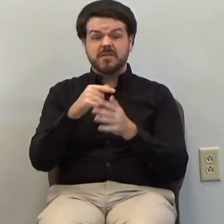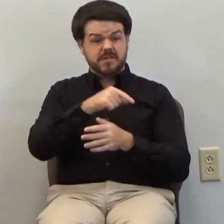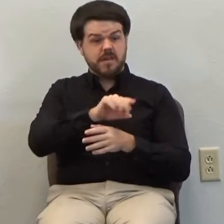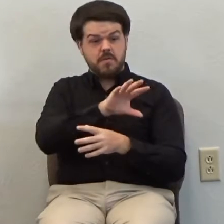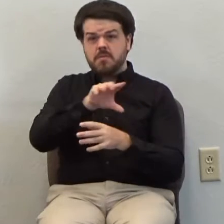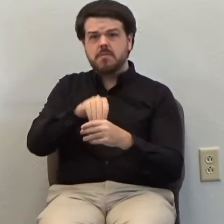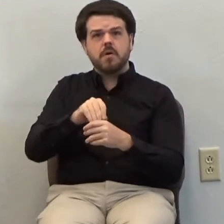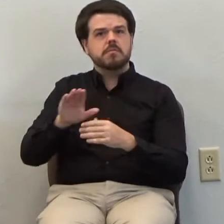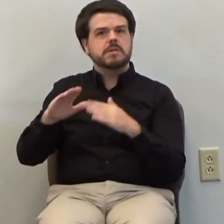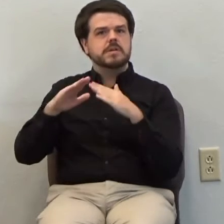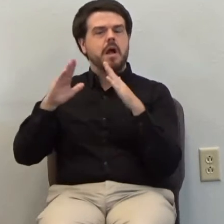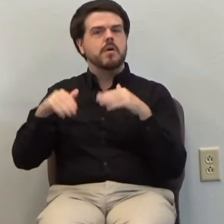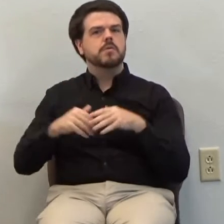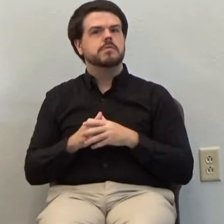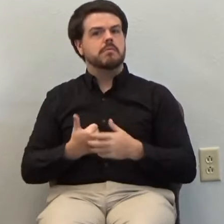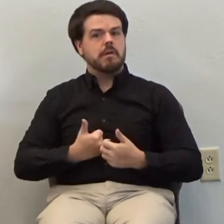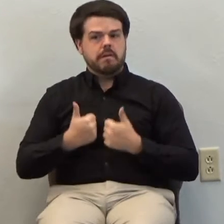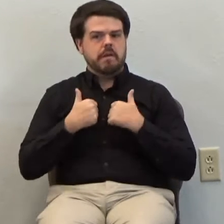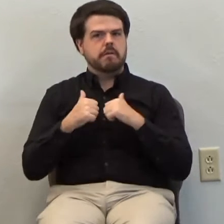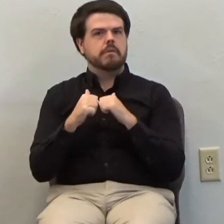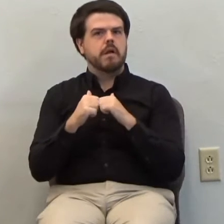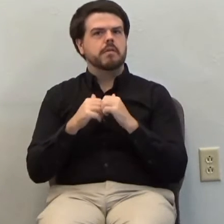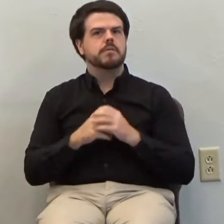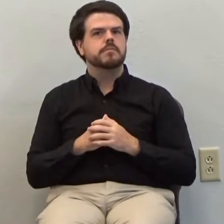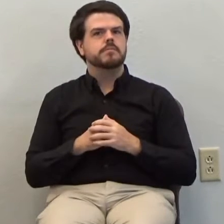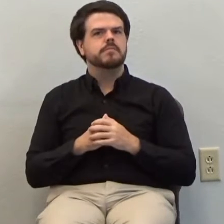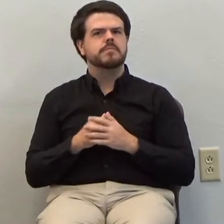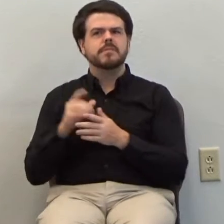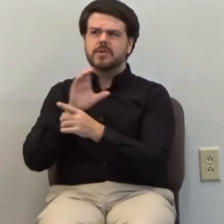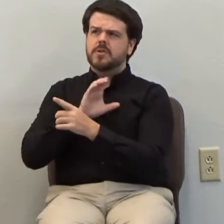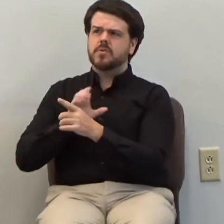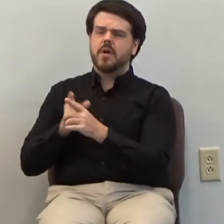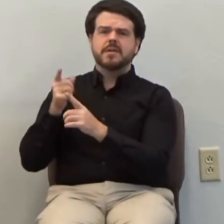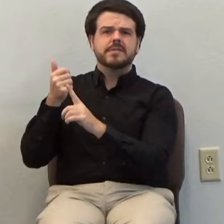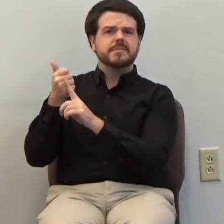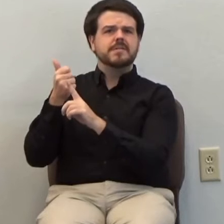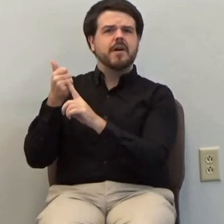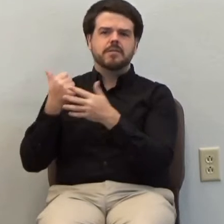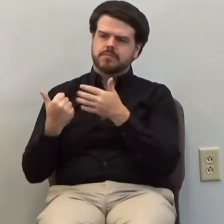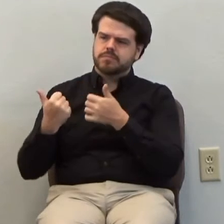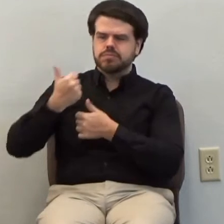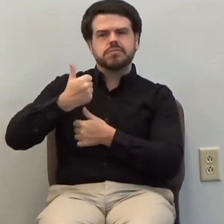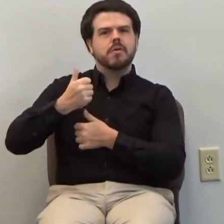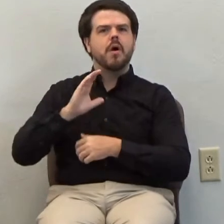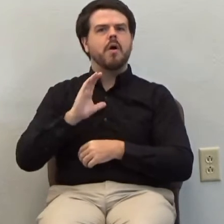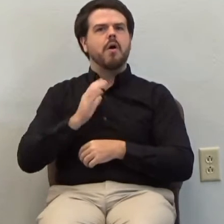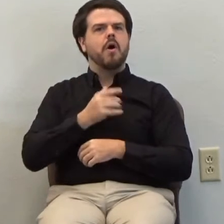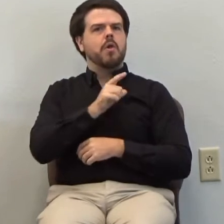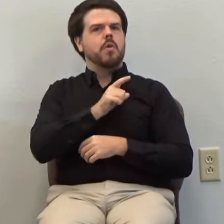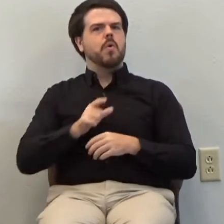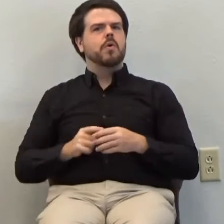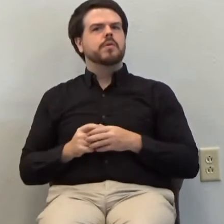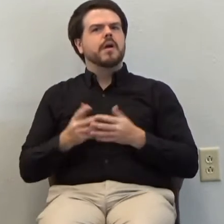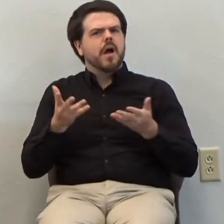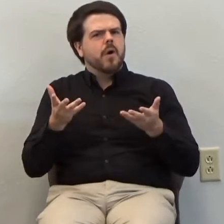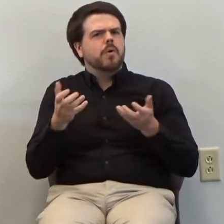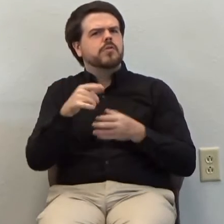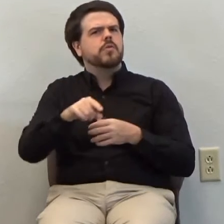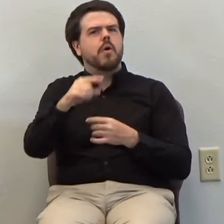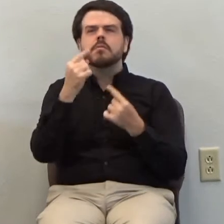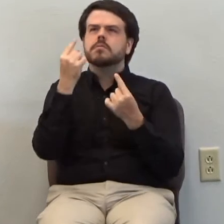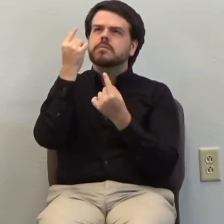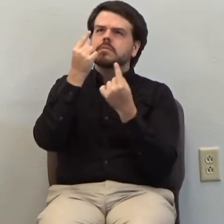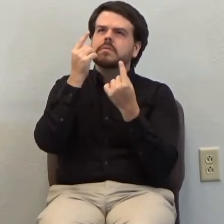household. And that's how Christ is to us as our Lord. And I encourage you to think that way of Him